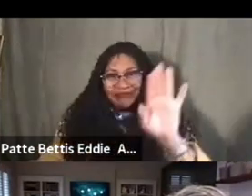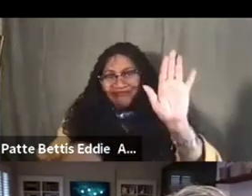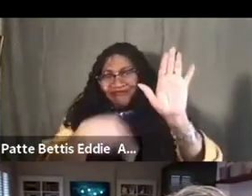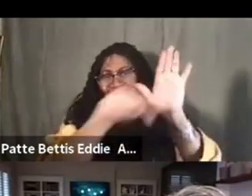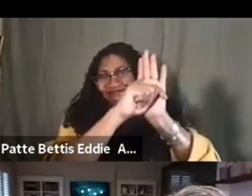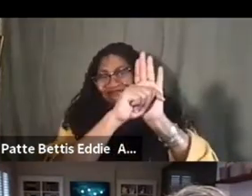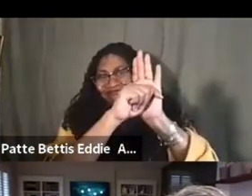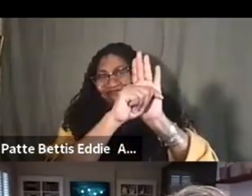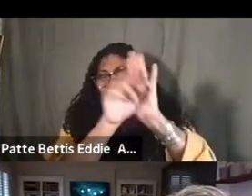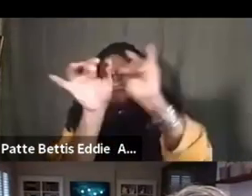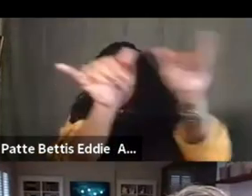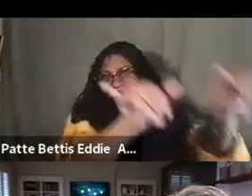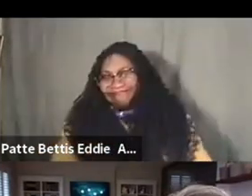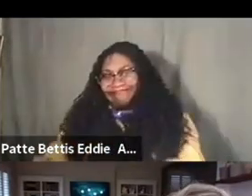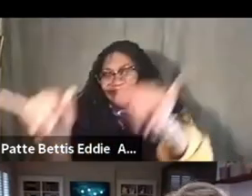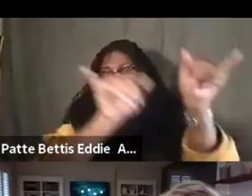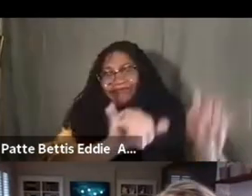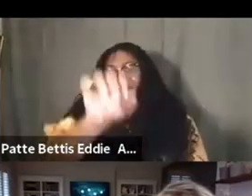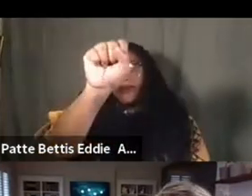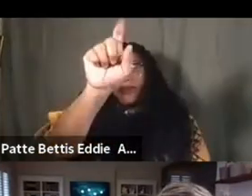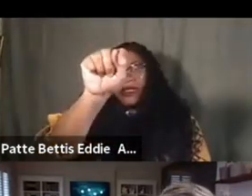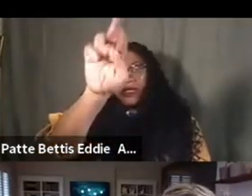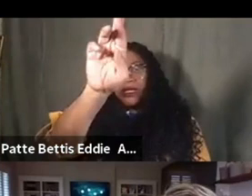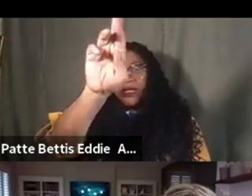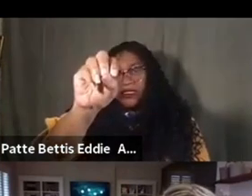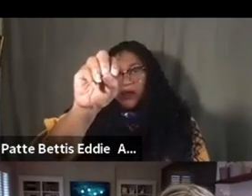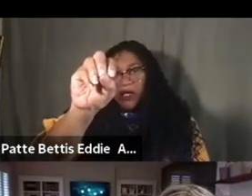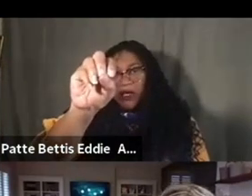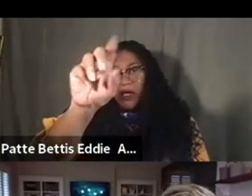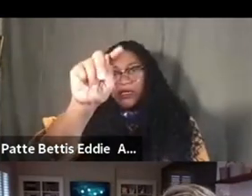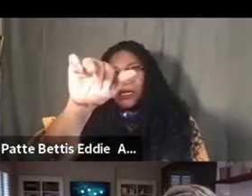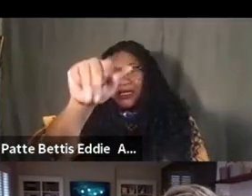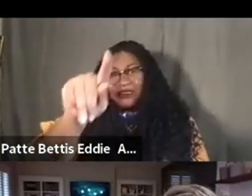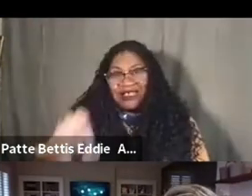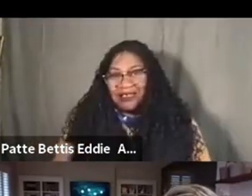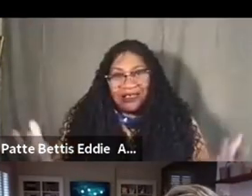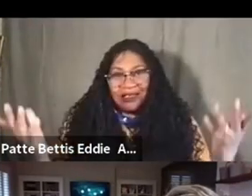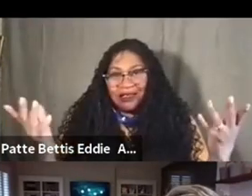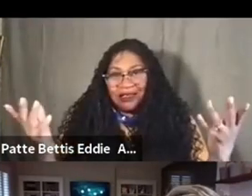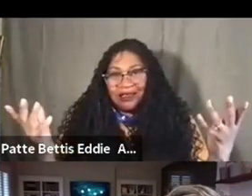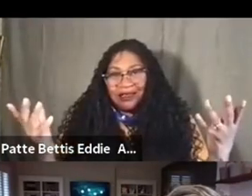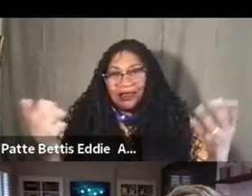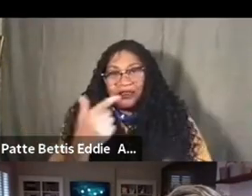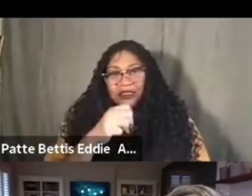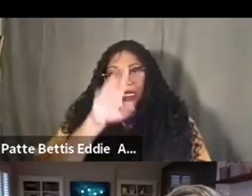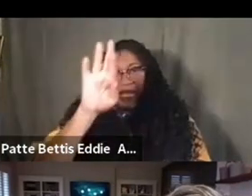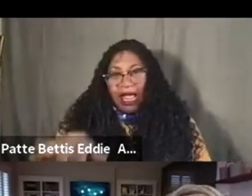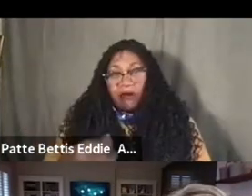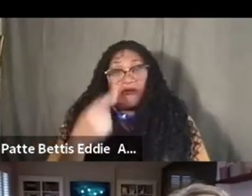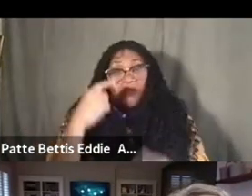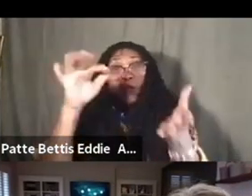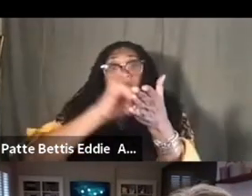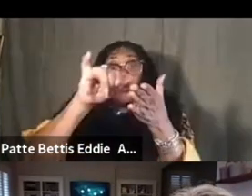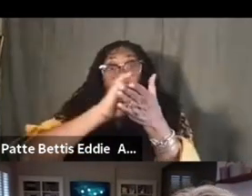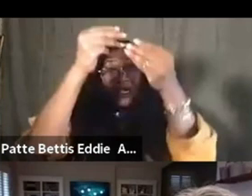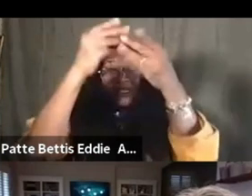unconsciously is in their mind. It's like, I don't see anything in your work. A gallery owner out of New York told me, what